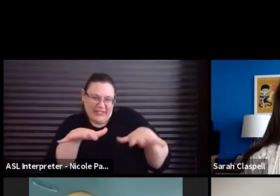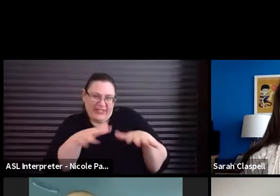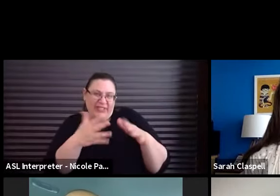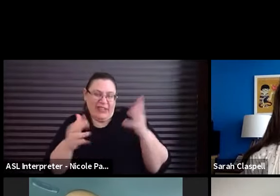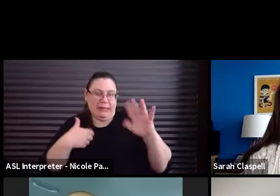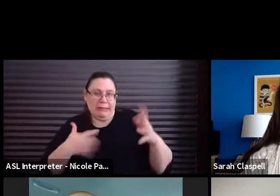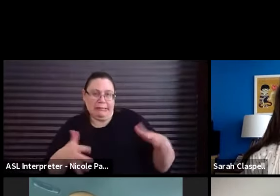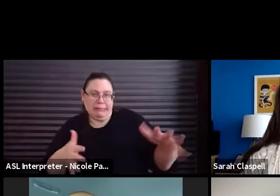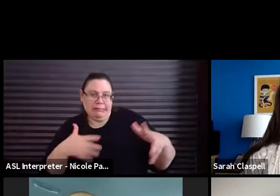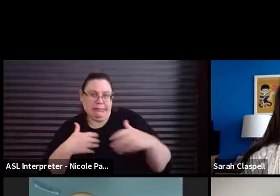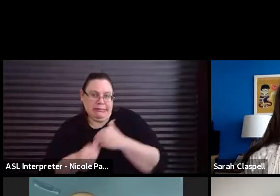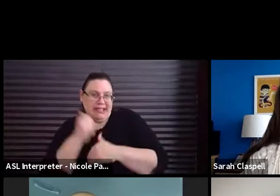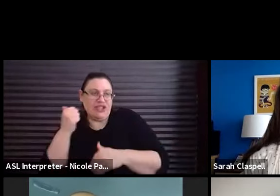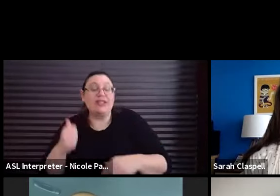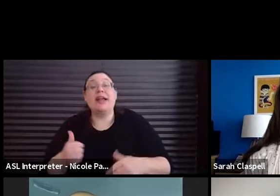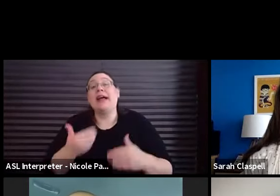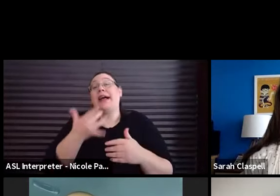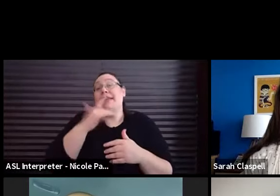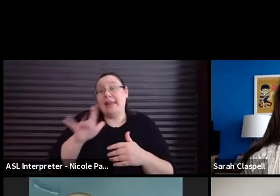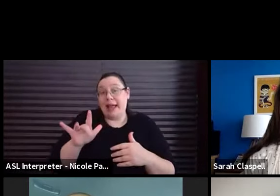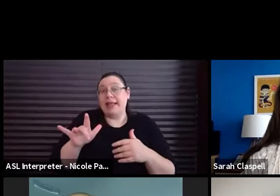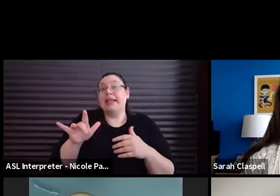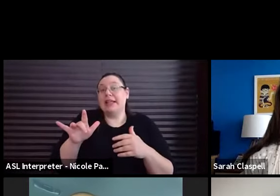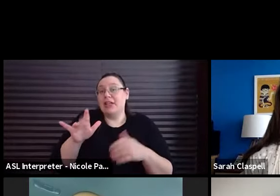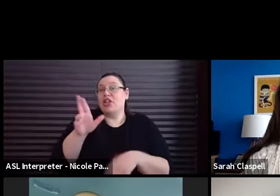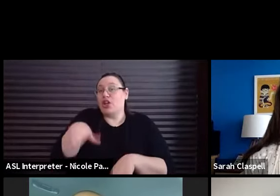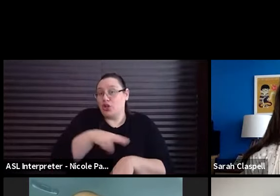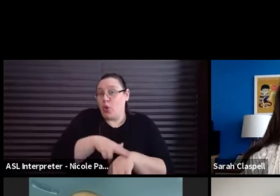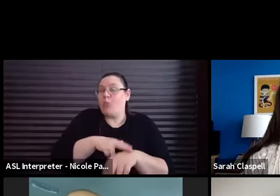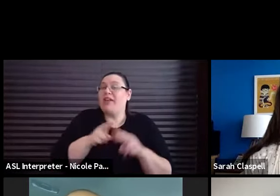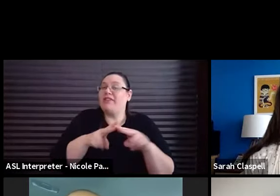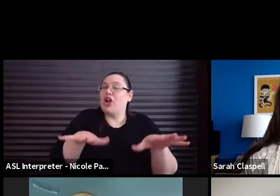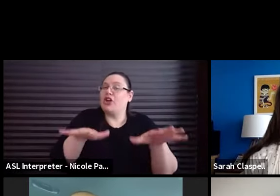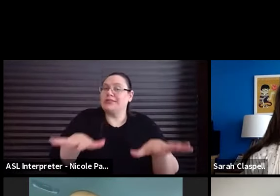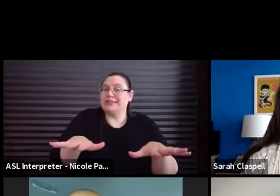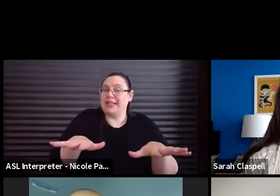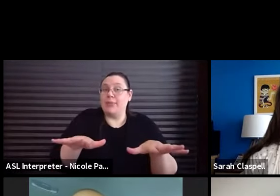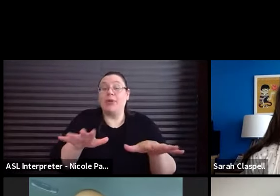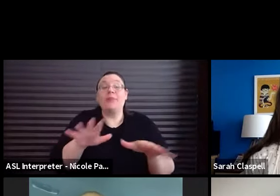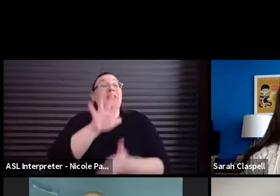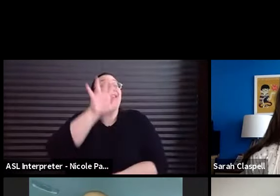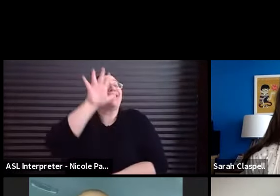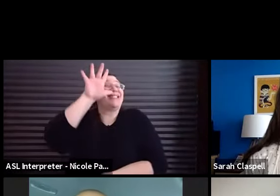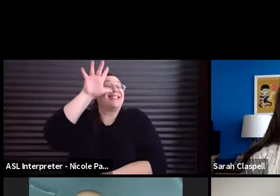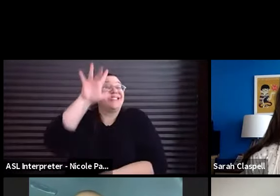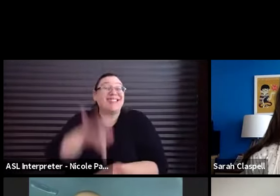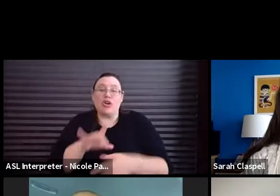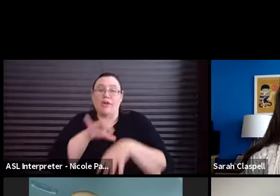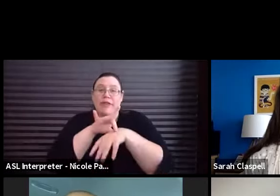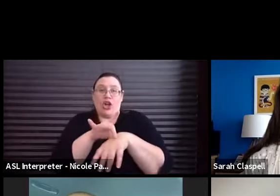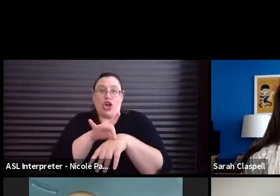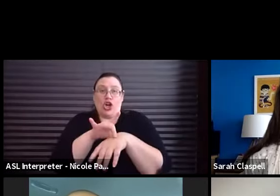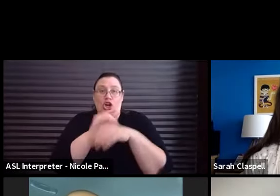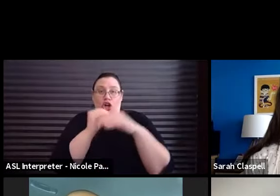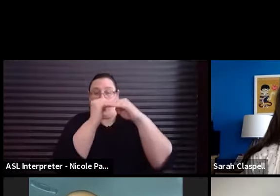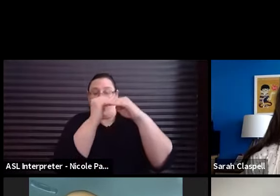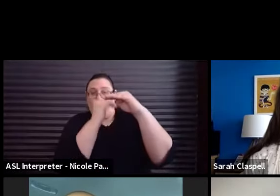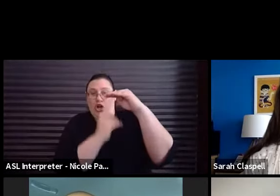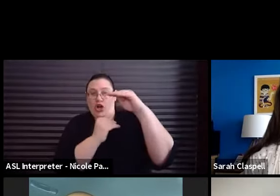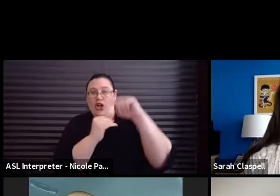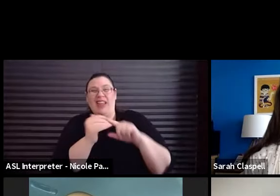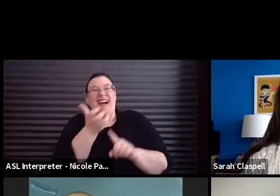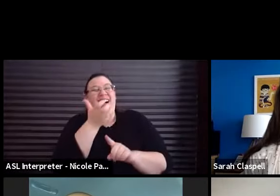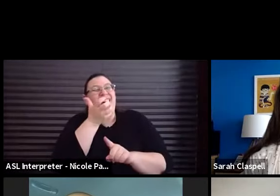dicey. Uh, thankfully they're very, they're normally quite stable. And in the center of the earth, just underneath the crust, there's a lot of hot